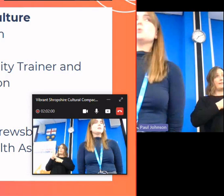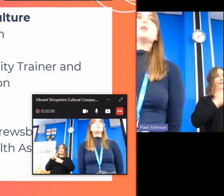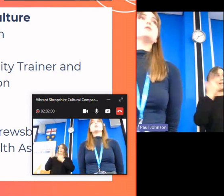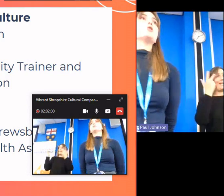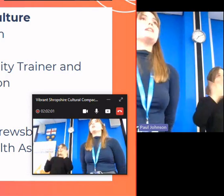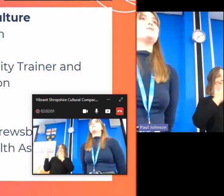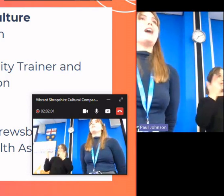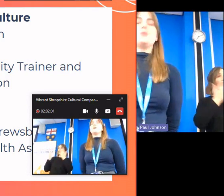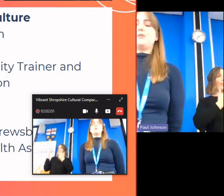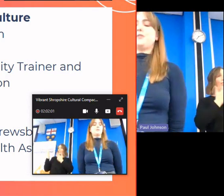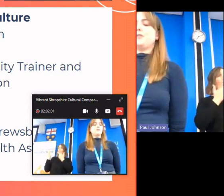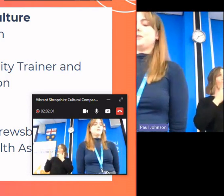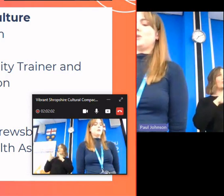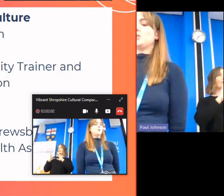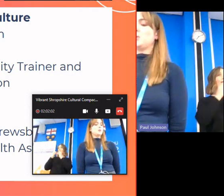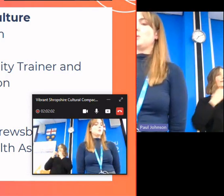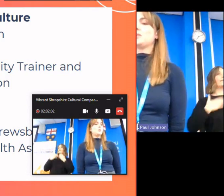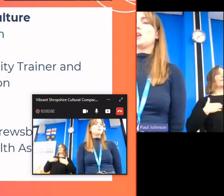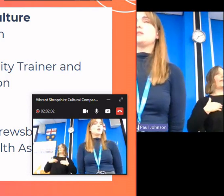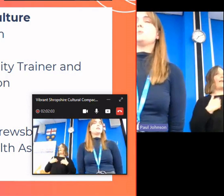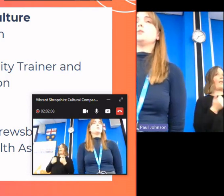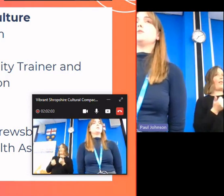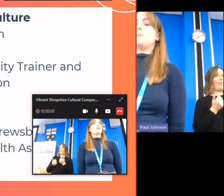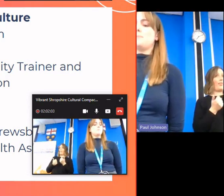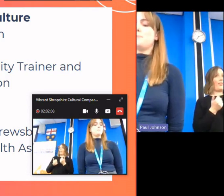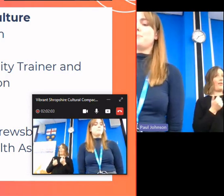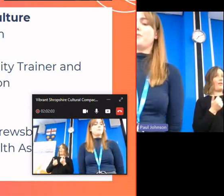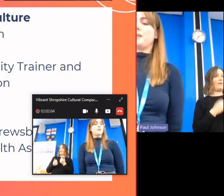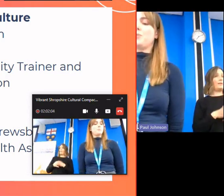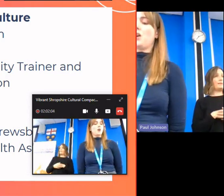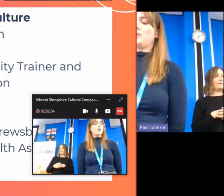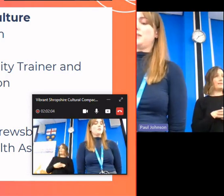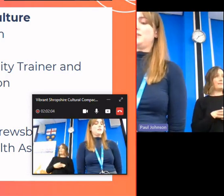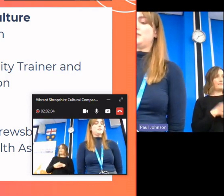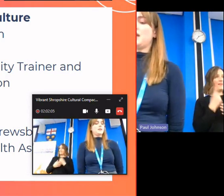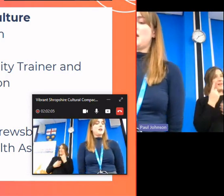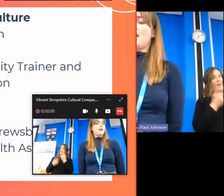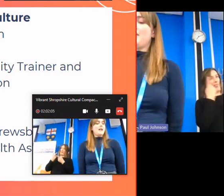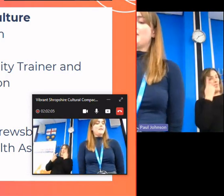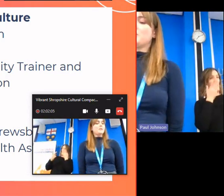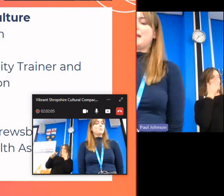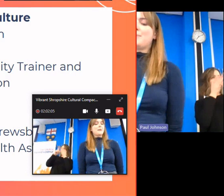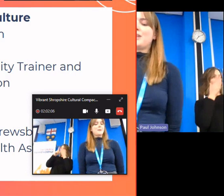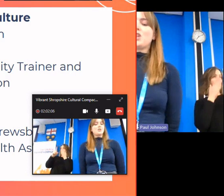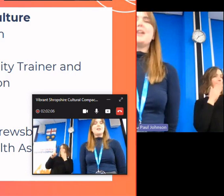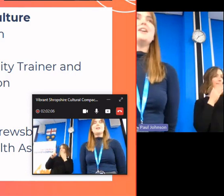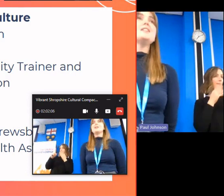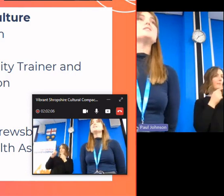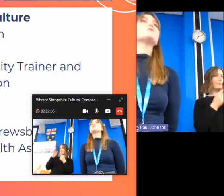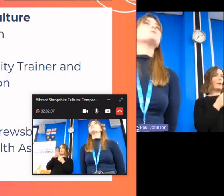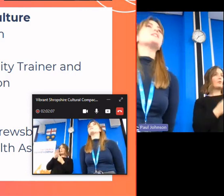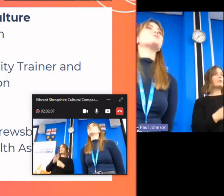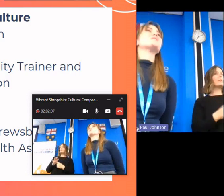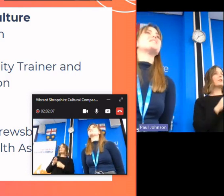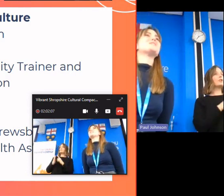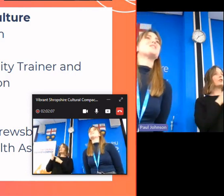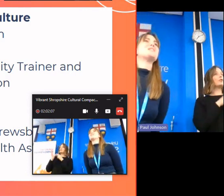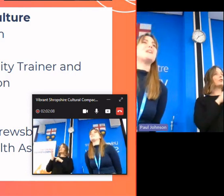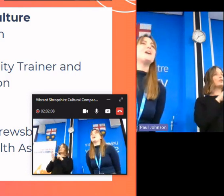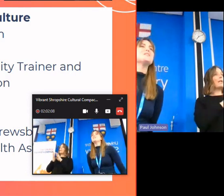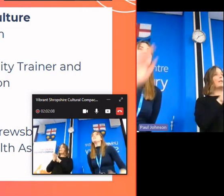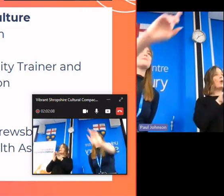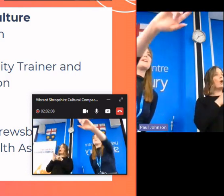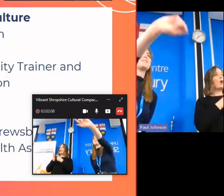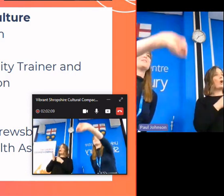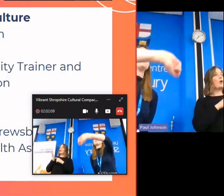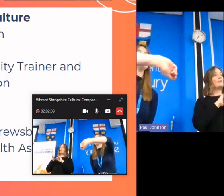18th and this will cover creative health also targeting one of our funding priorities this will be led by jane hurst from the national center